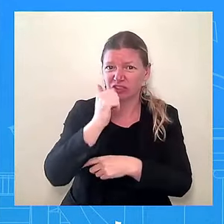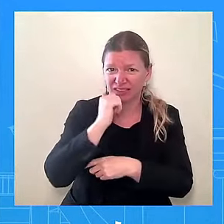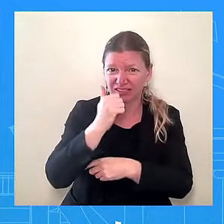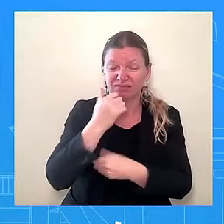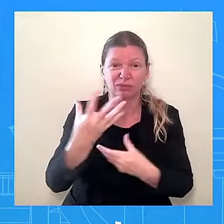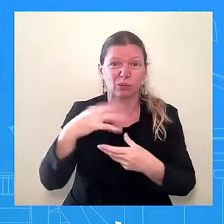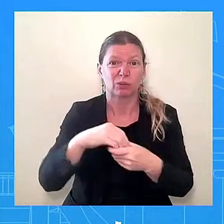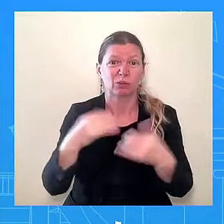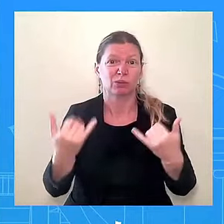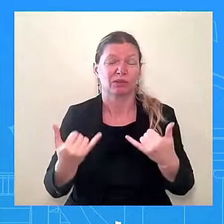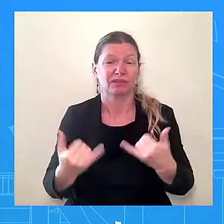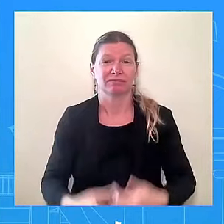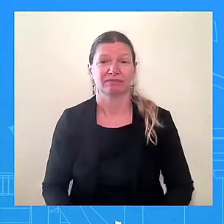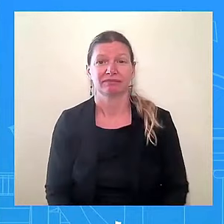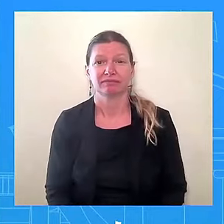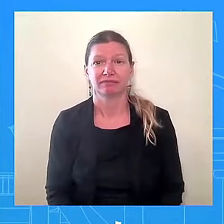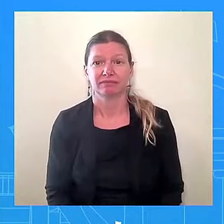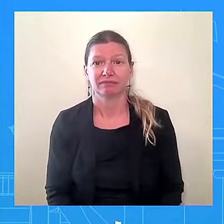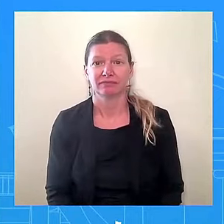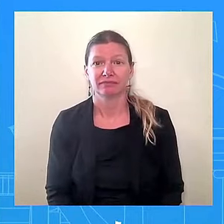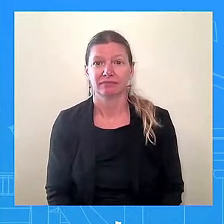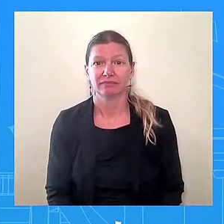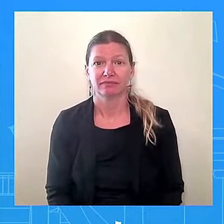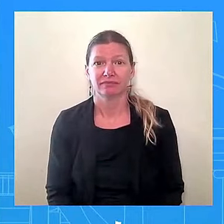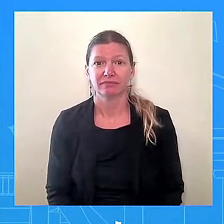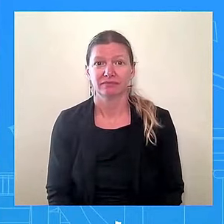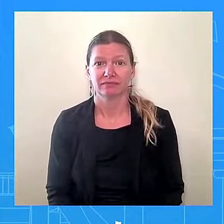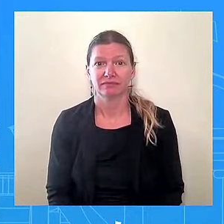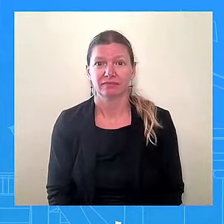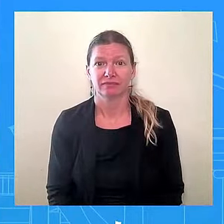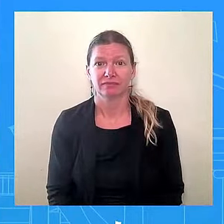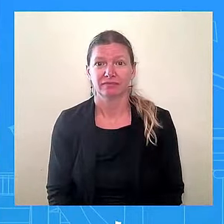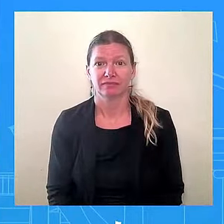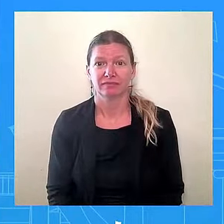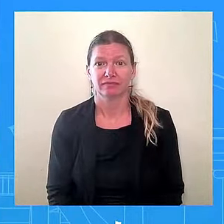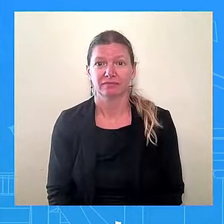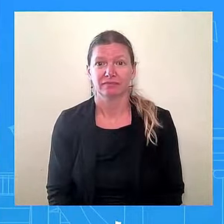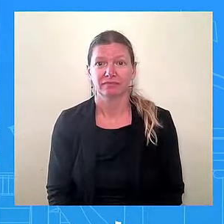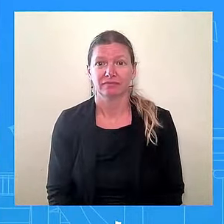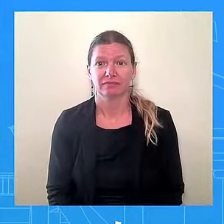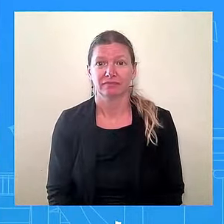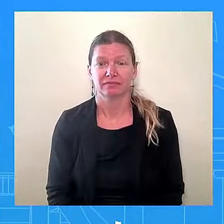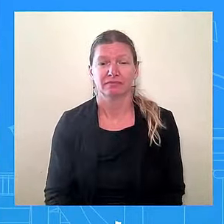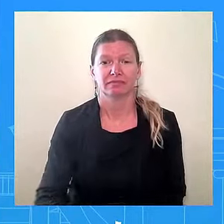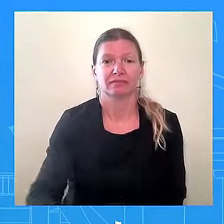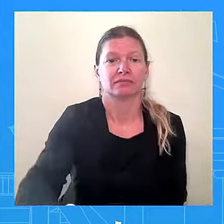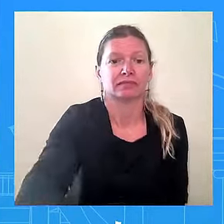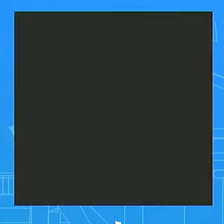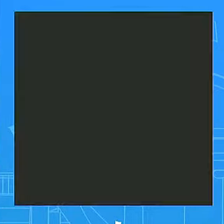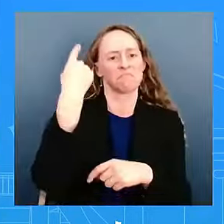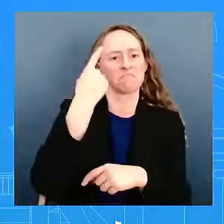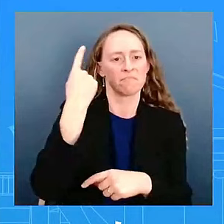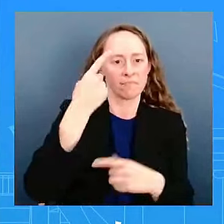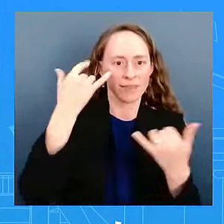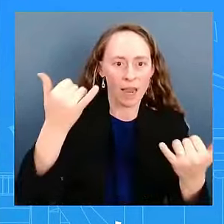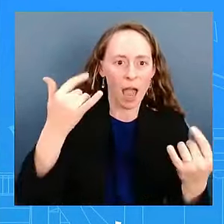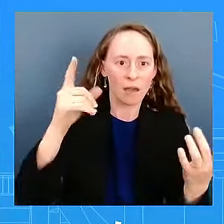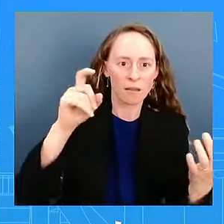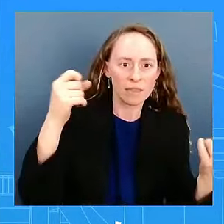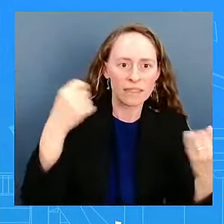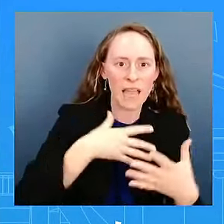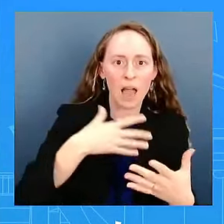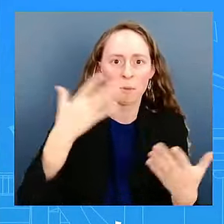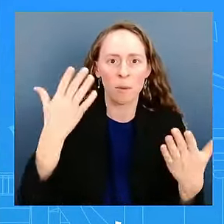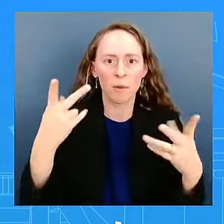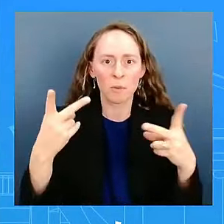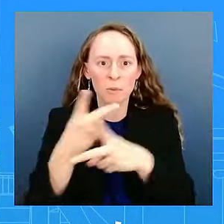Thanks, Admiral. Admiral, earlier this week you said that fears of an all-out war in the Middle East were exaggerated. Is that still your assessment, the White